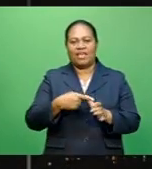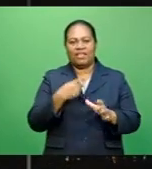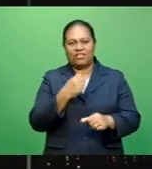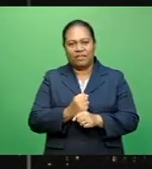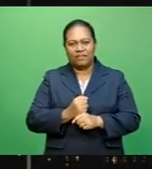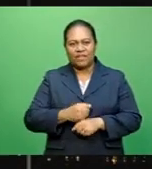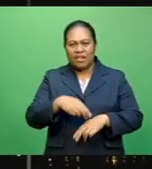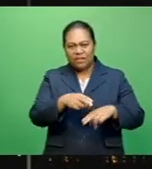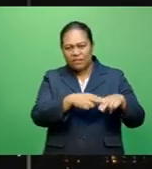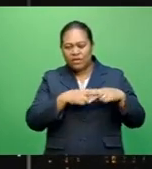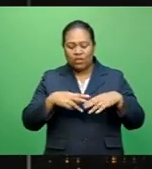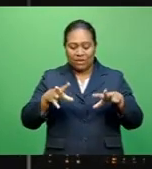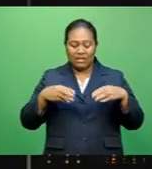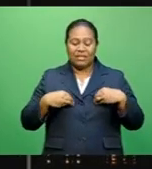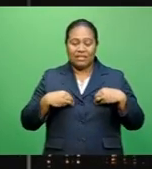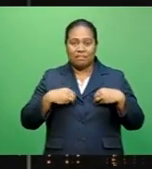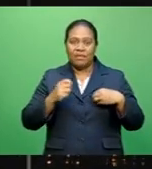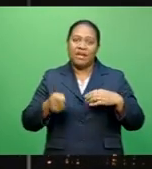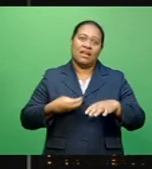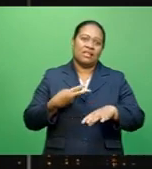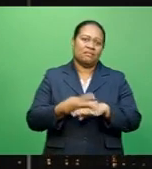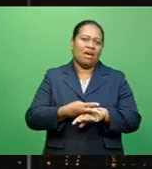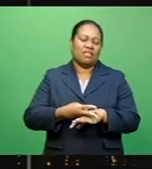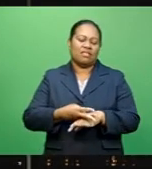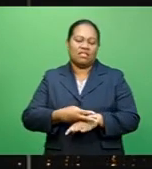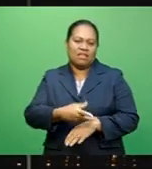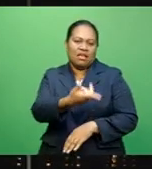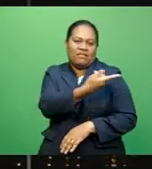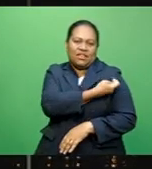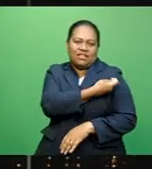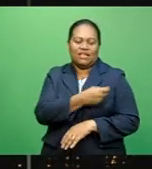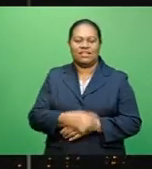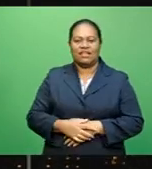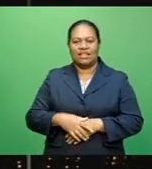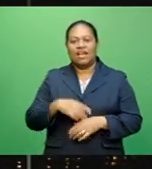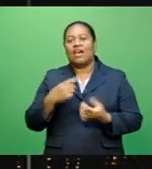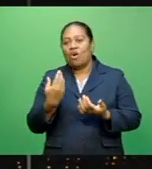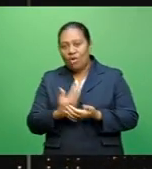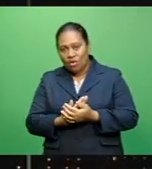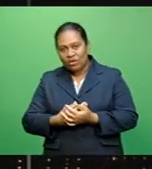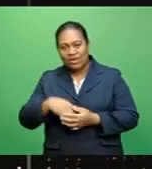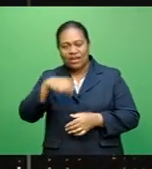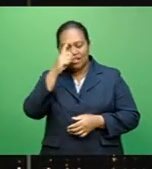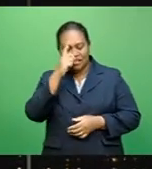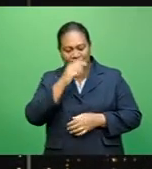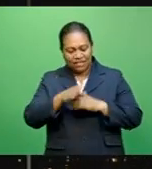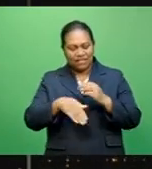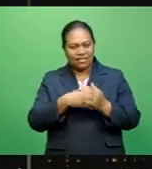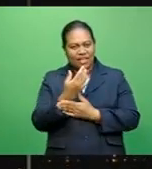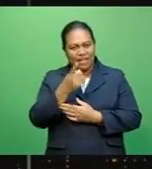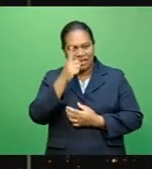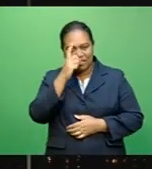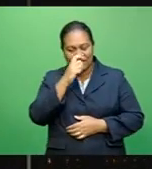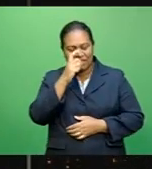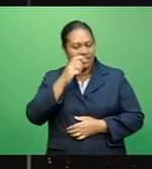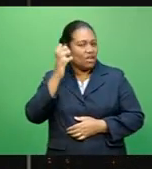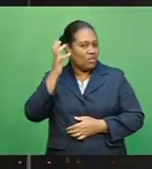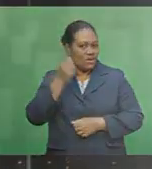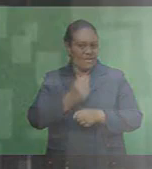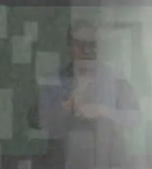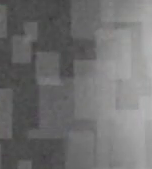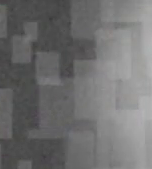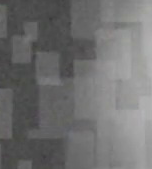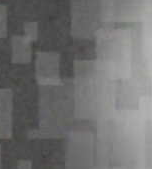could receive COVID-19 vaccine next month. For these stories and others, you can tune in daily to our sister radio station, Gold FM,